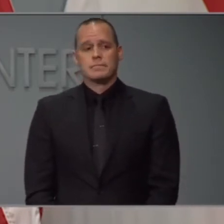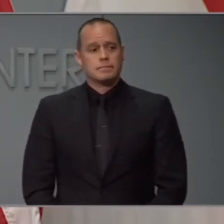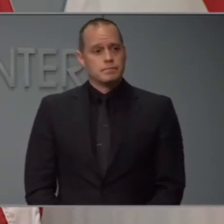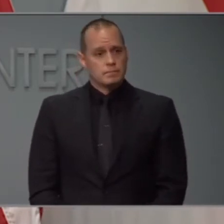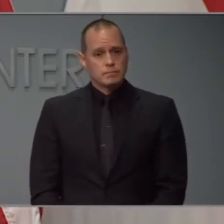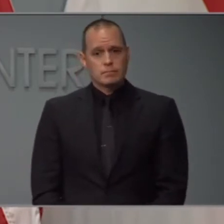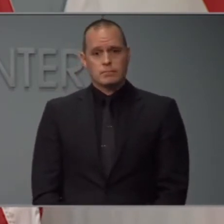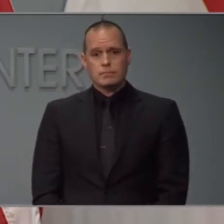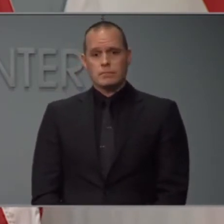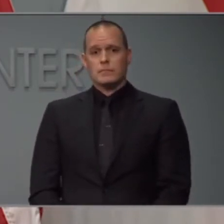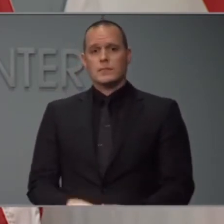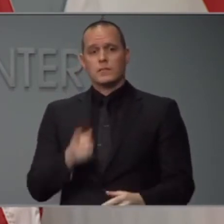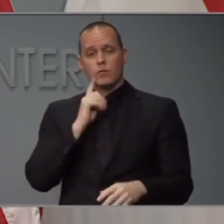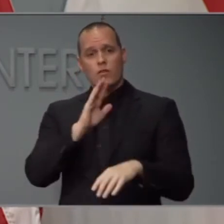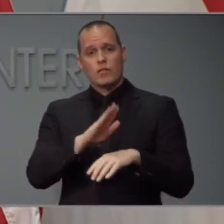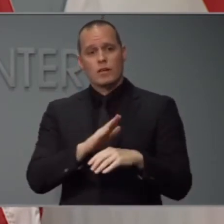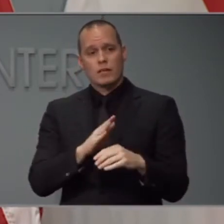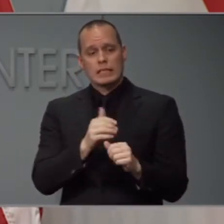Okay.